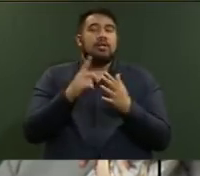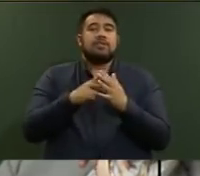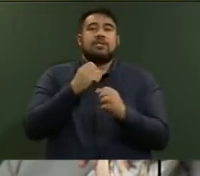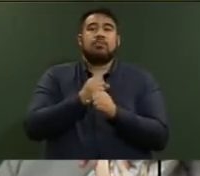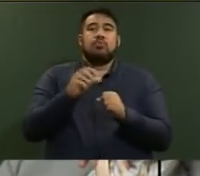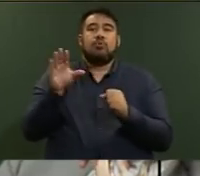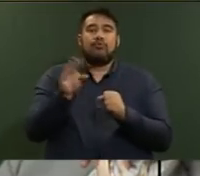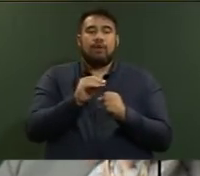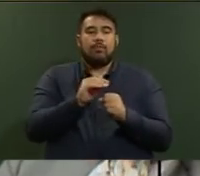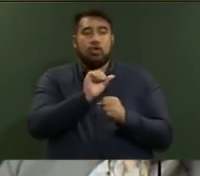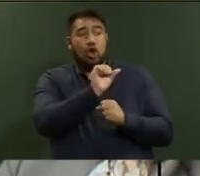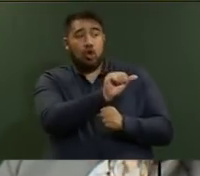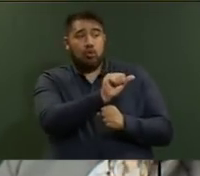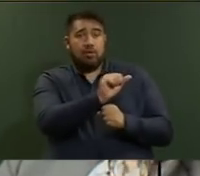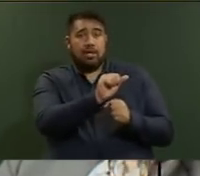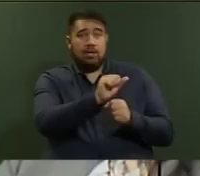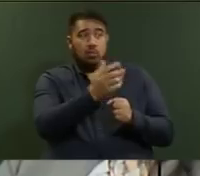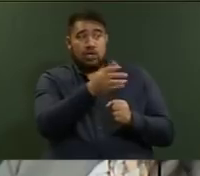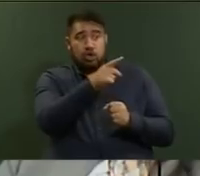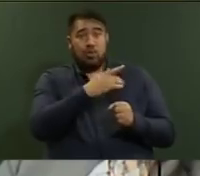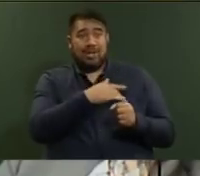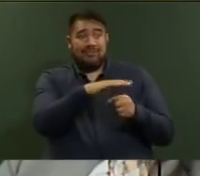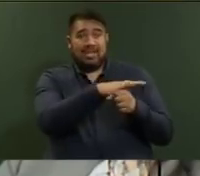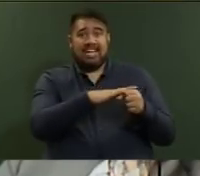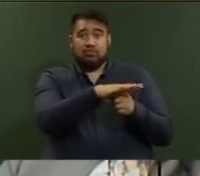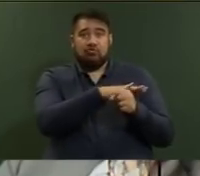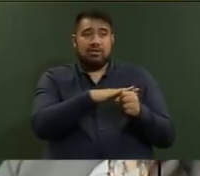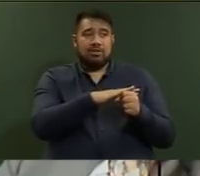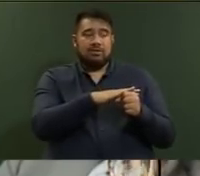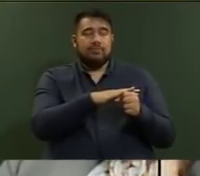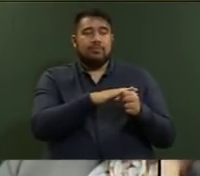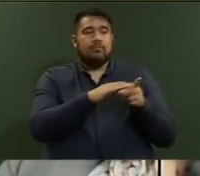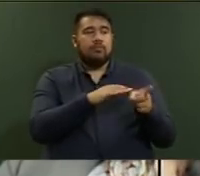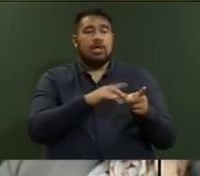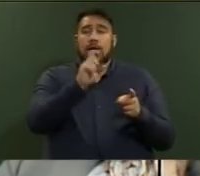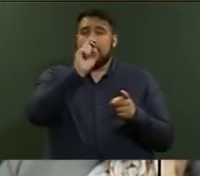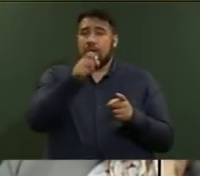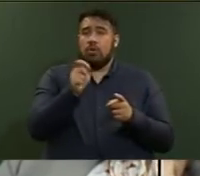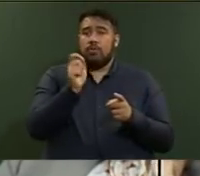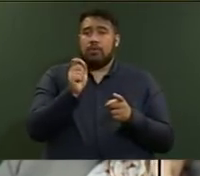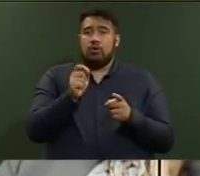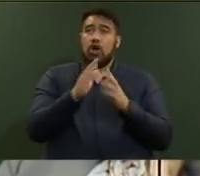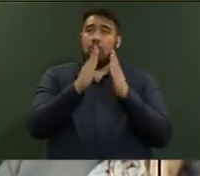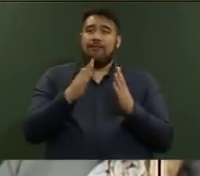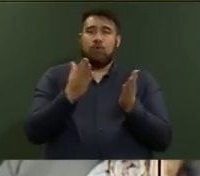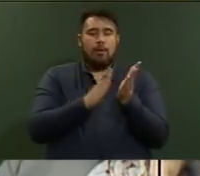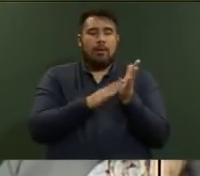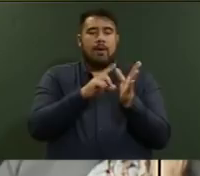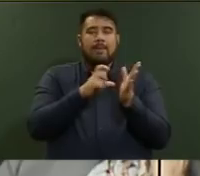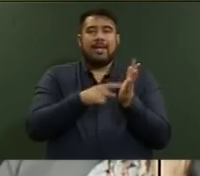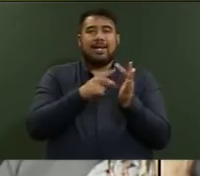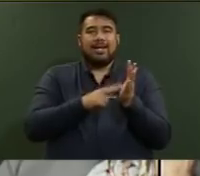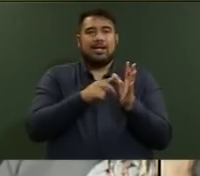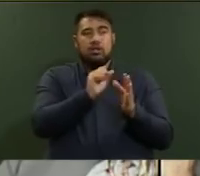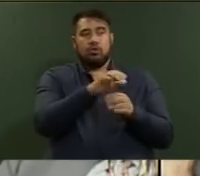member's own electorate, the example of a KiwiBuild home in terms of McLennan, we have said that we will be